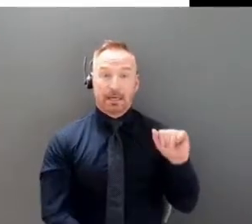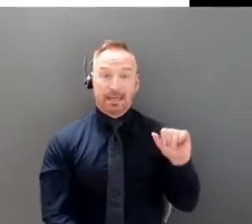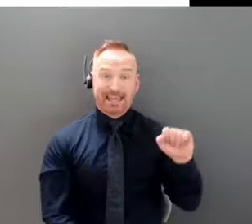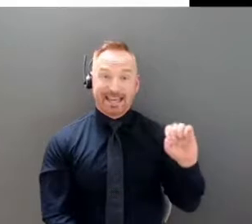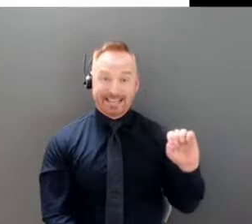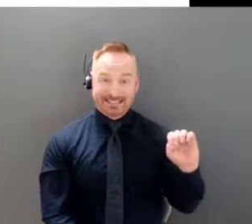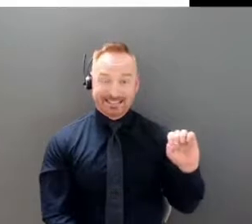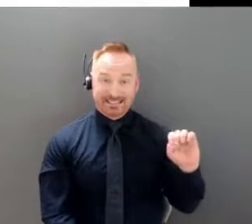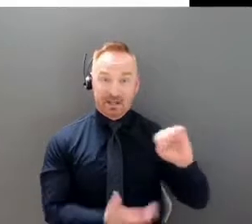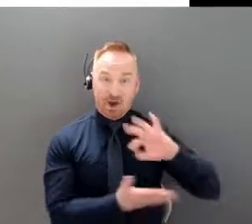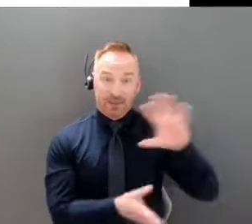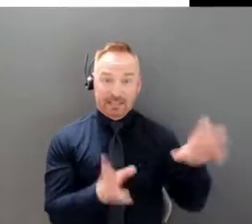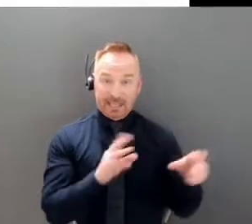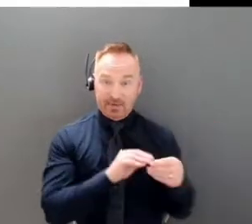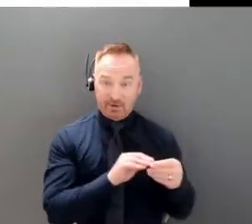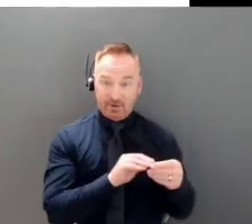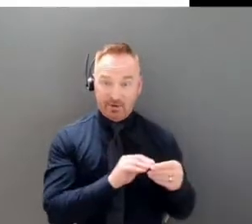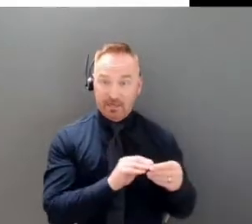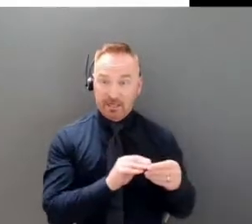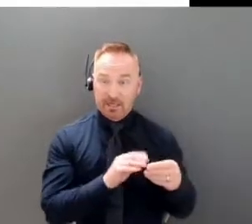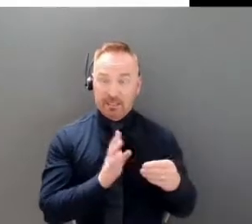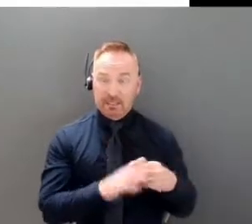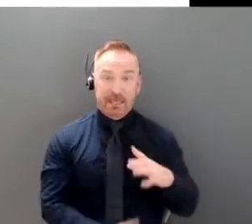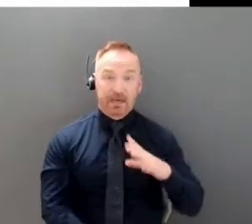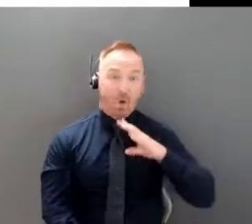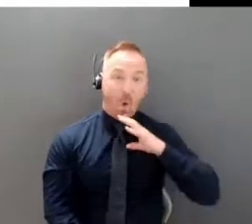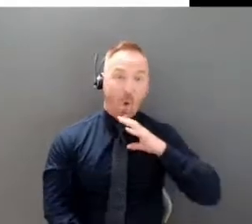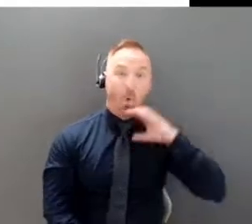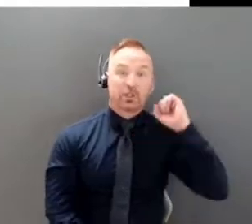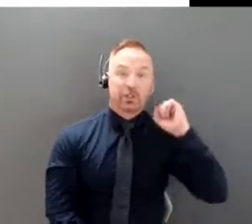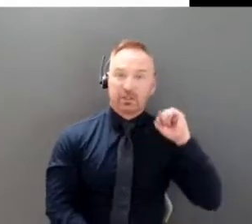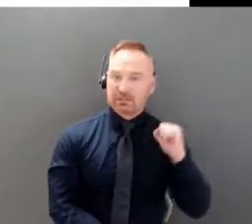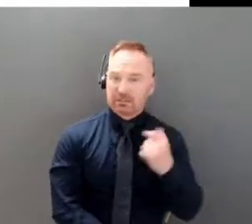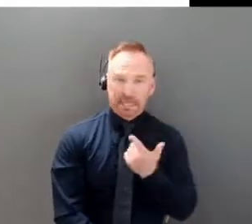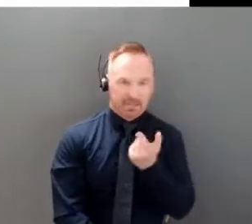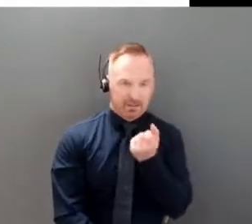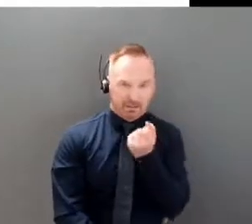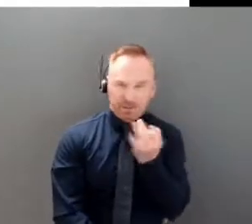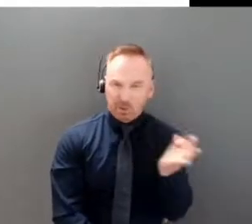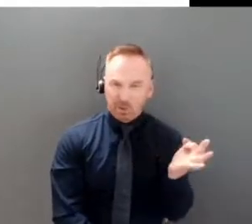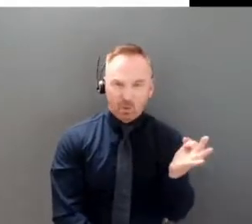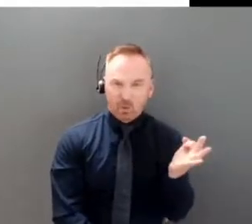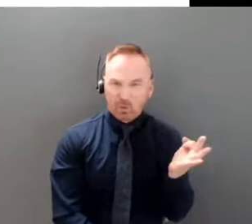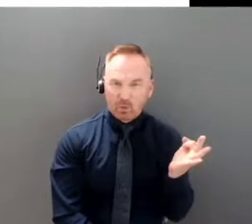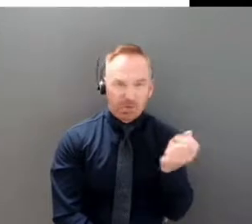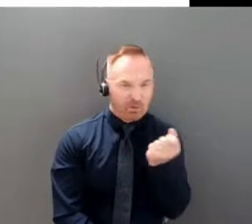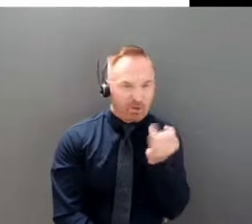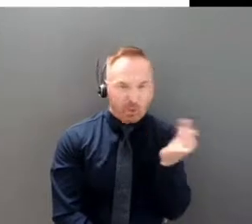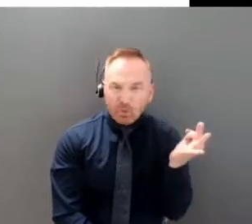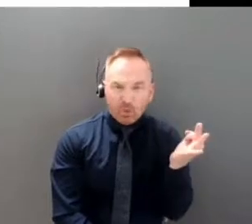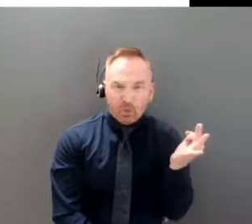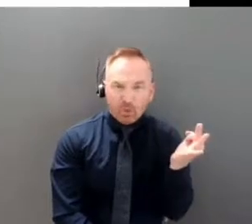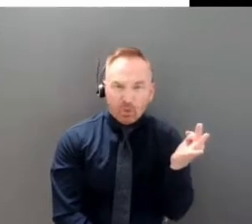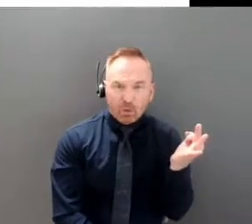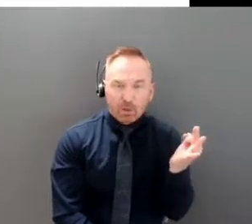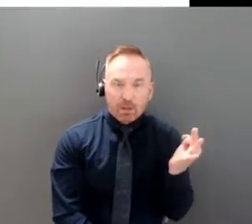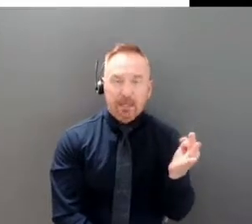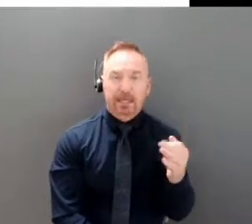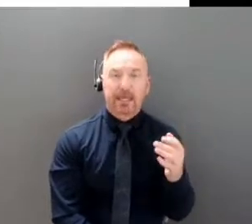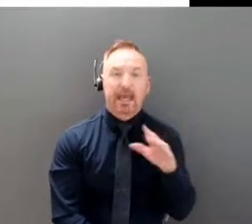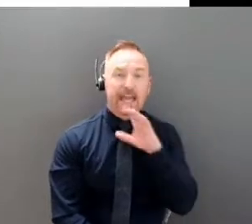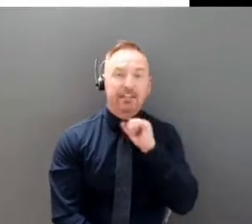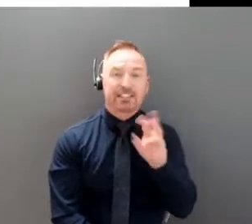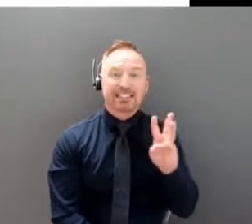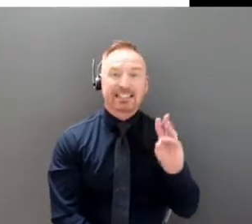very few cases in the older age group. So you see really only a few cases as we go from 60 plus, and then